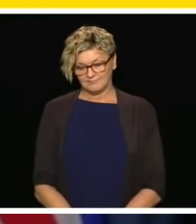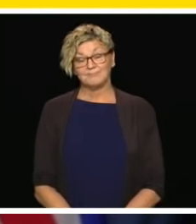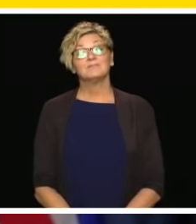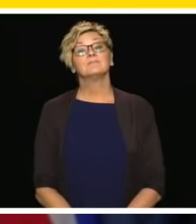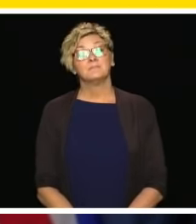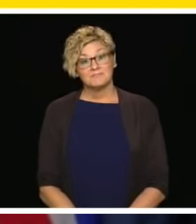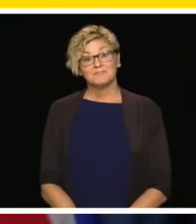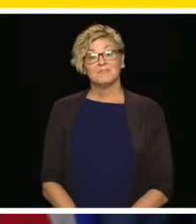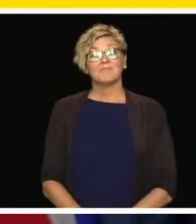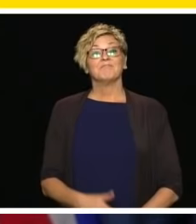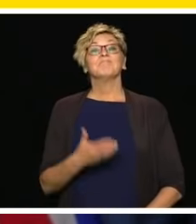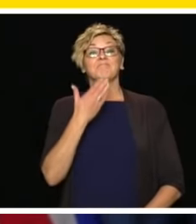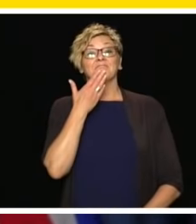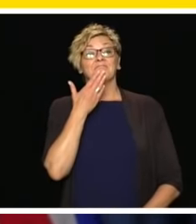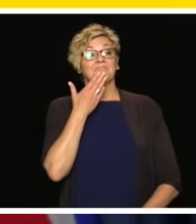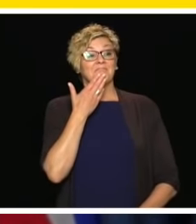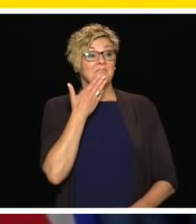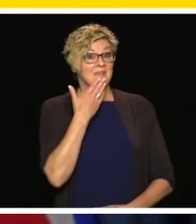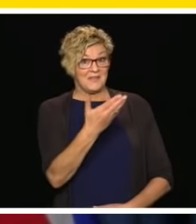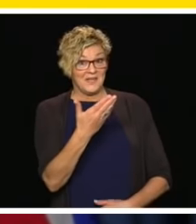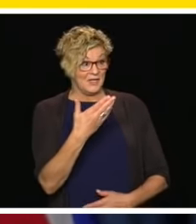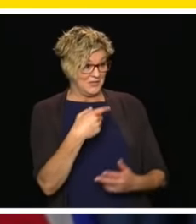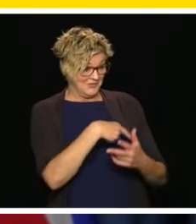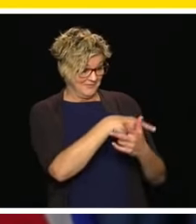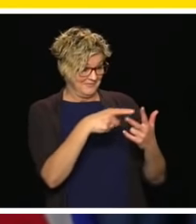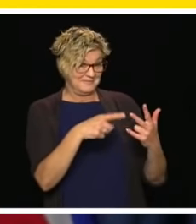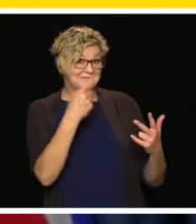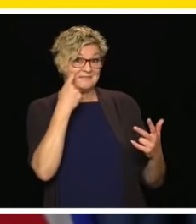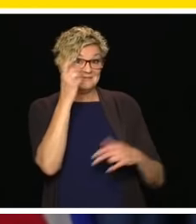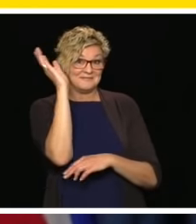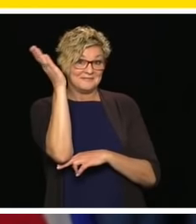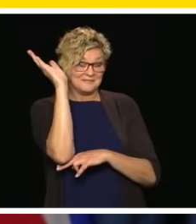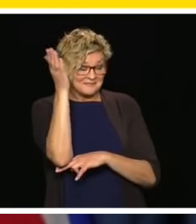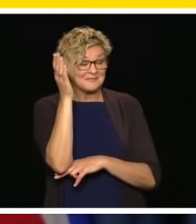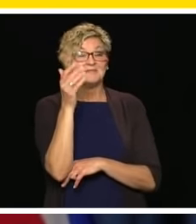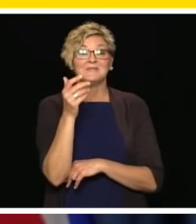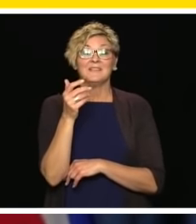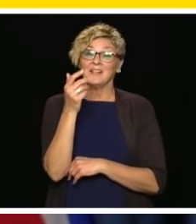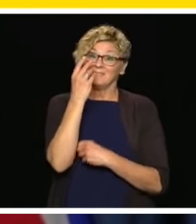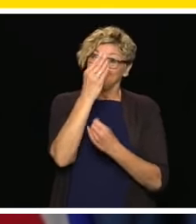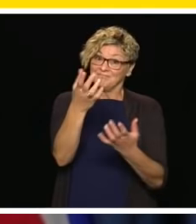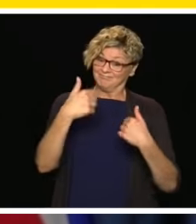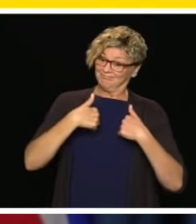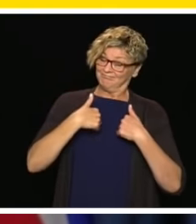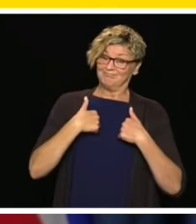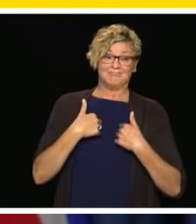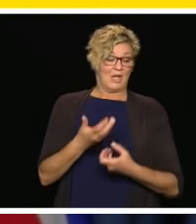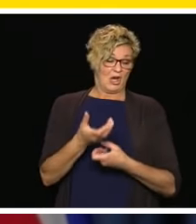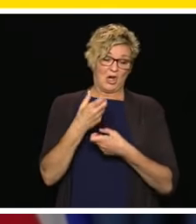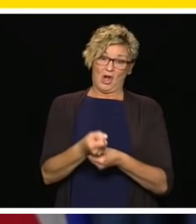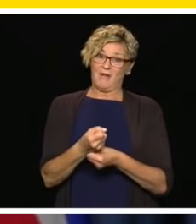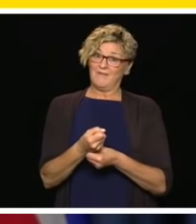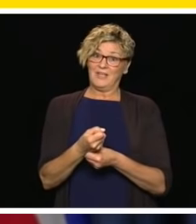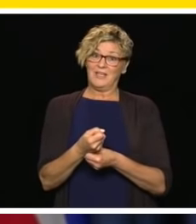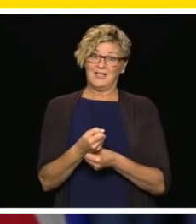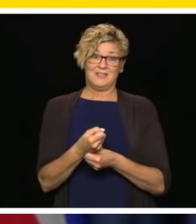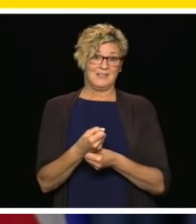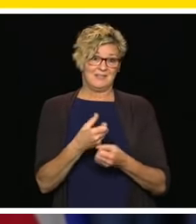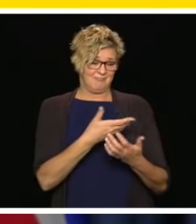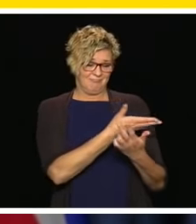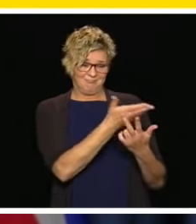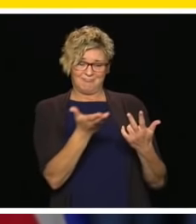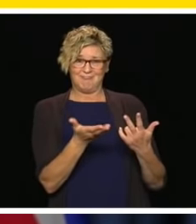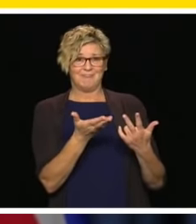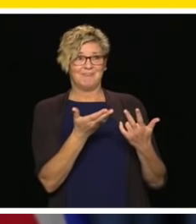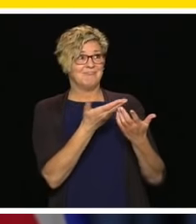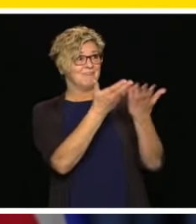Thanks, Scott. Katrina, Dr. Henry, and Rob. Again, I have full confidence in the team that you've just seen here who have been focused